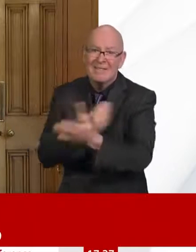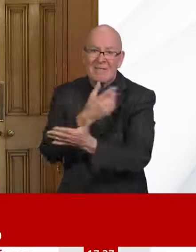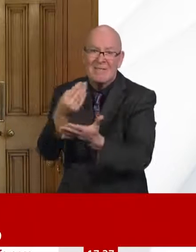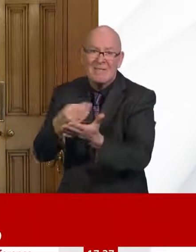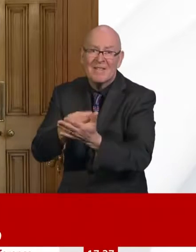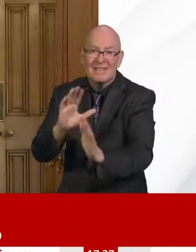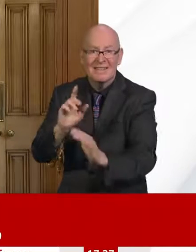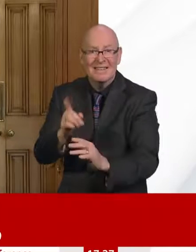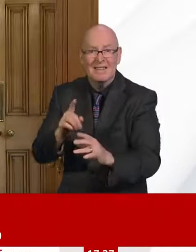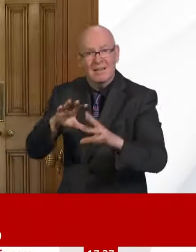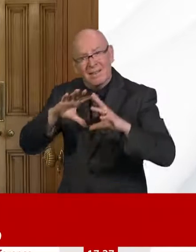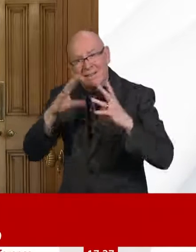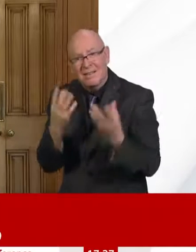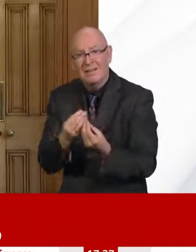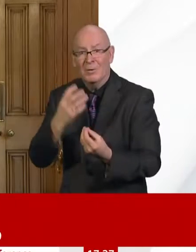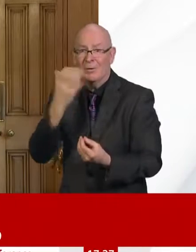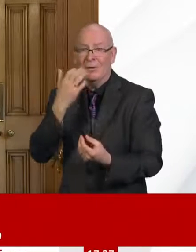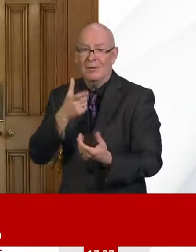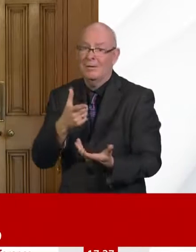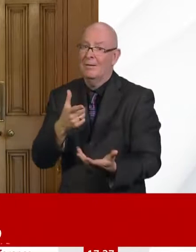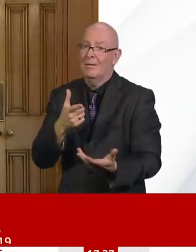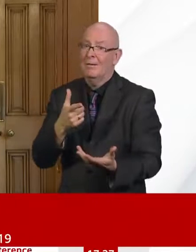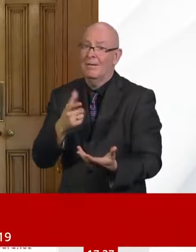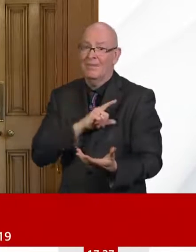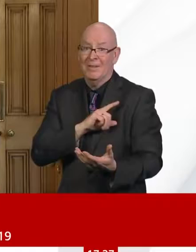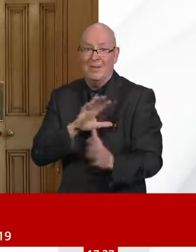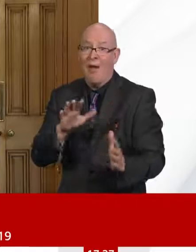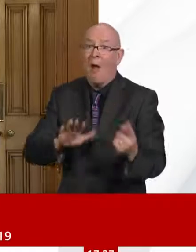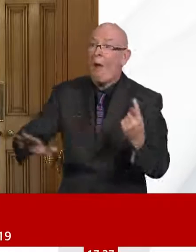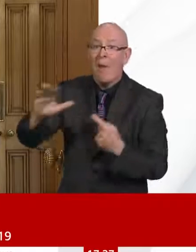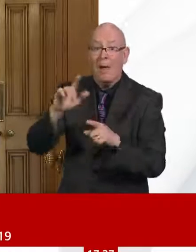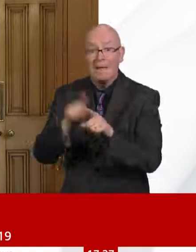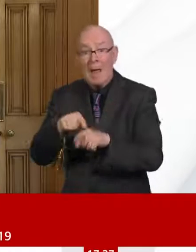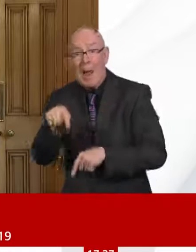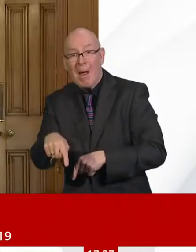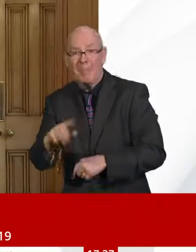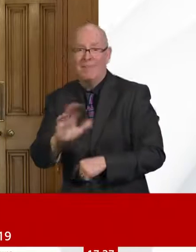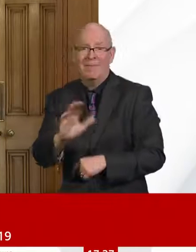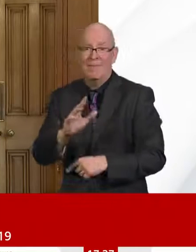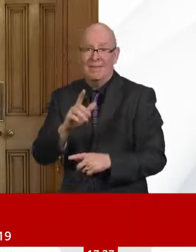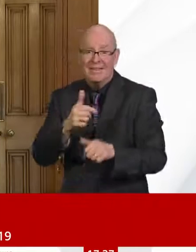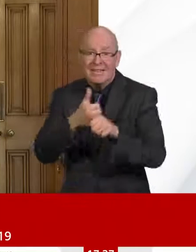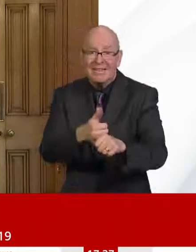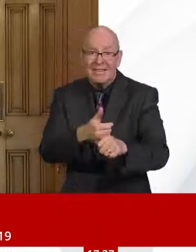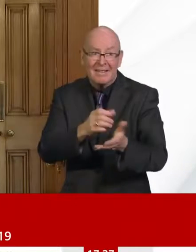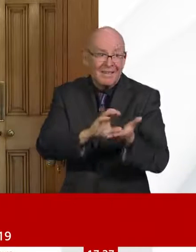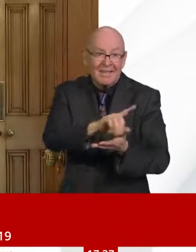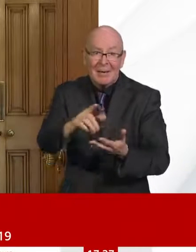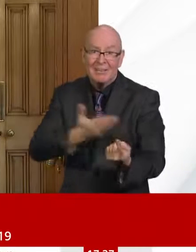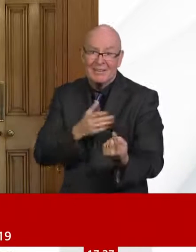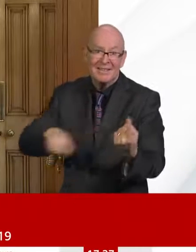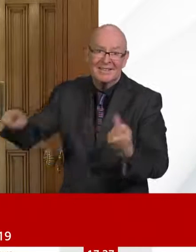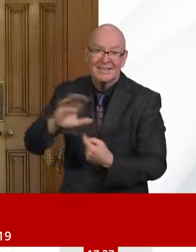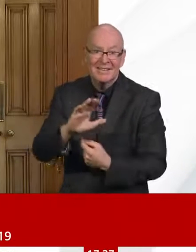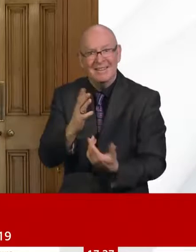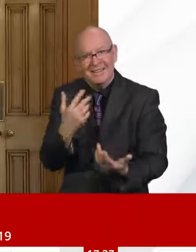confident that whatever we come up with is actually deliverable. And some of the countries that have put these things in place